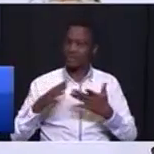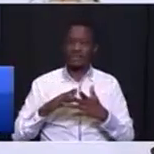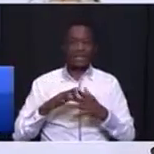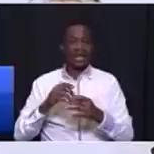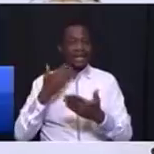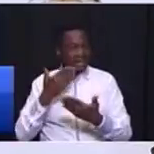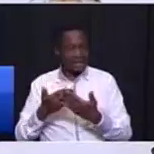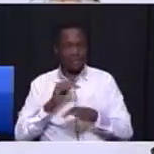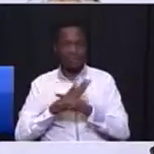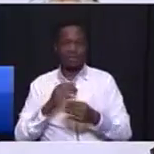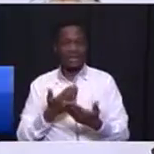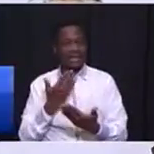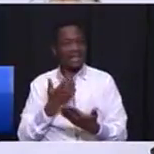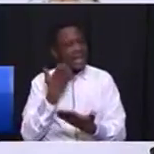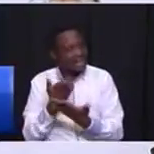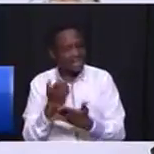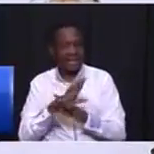and a developmental state.